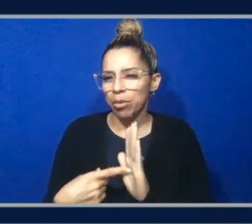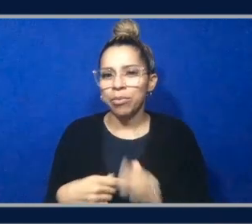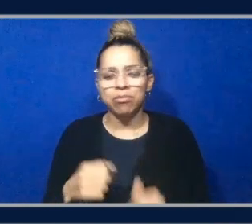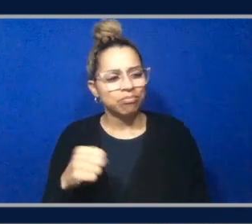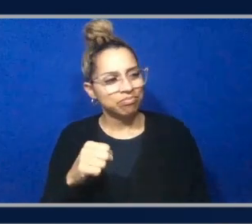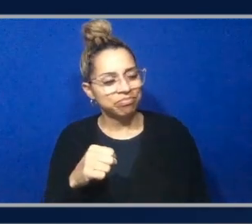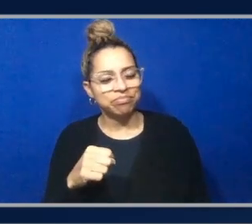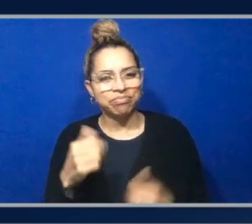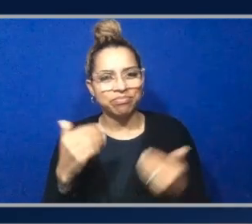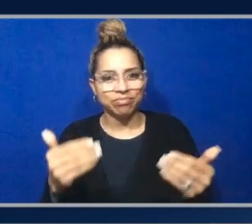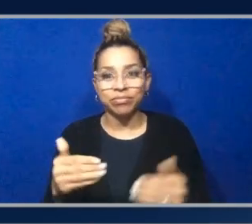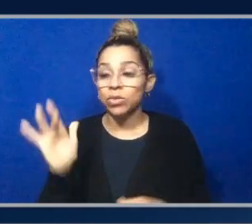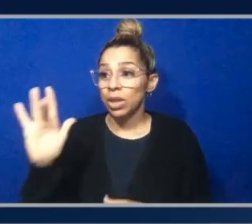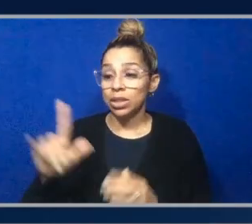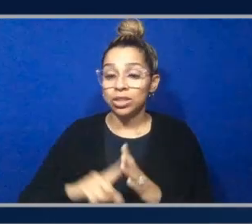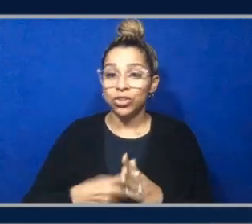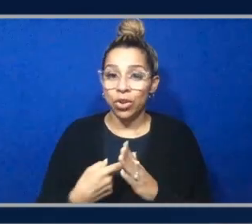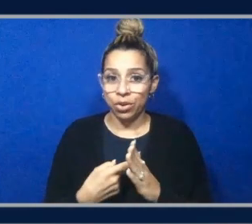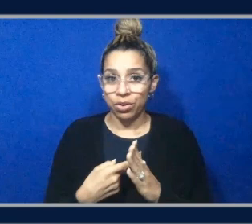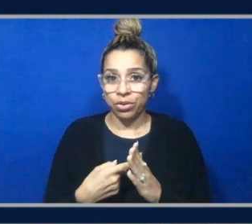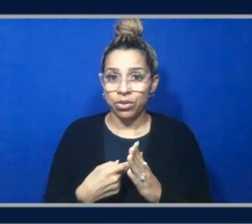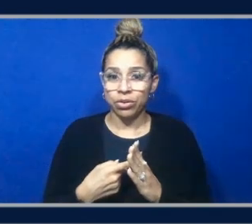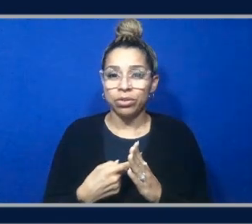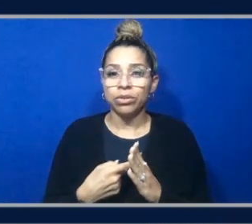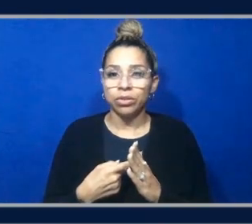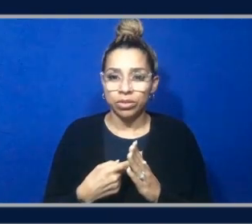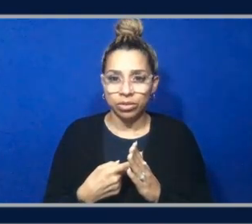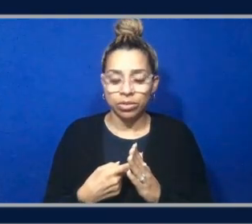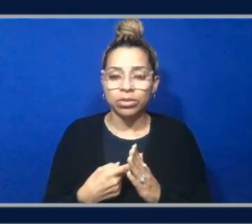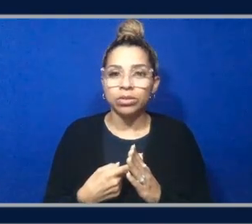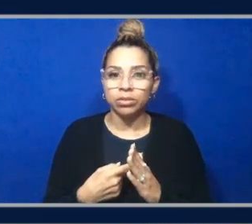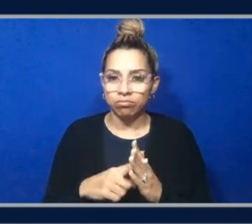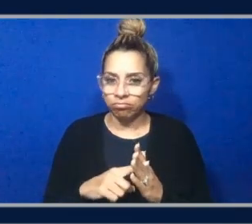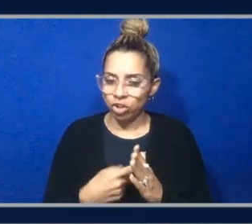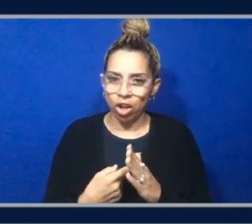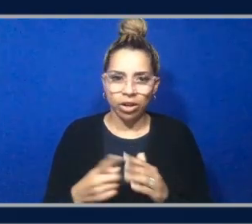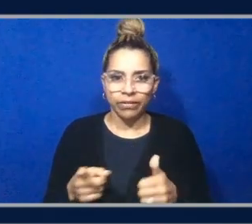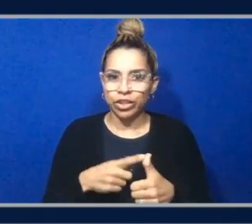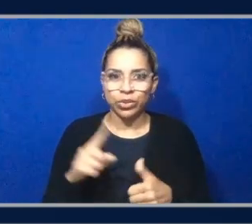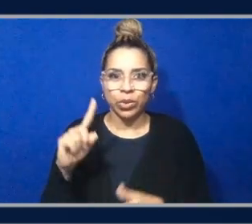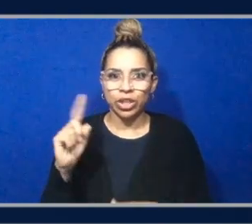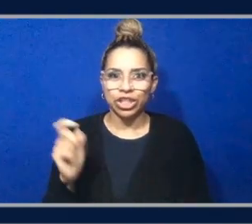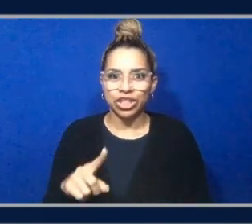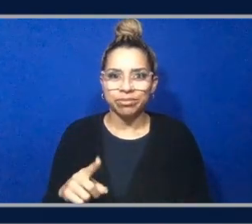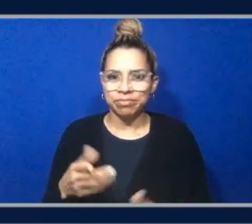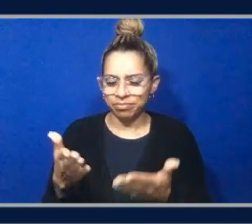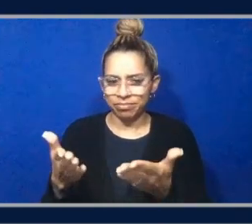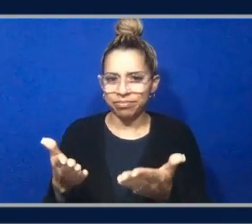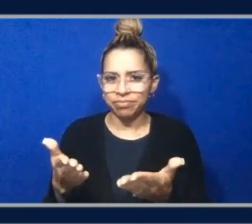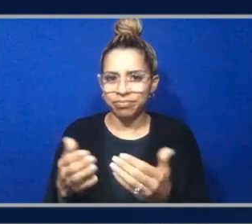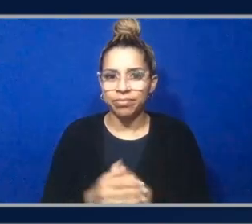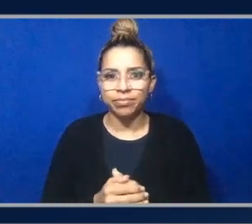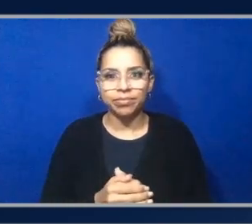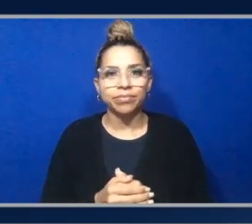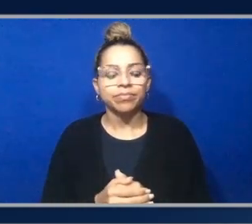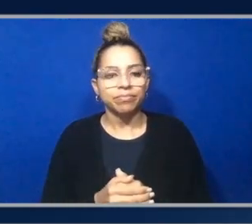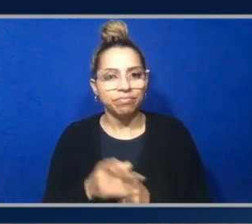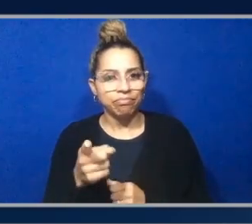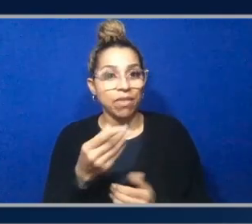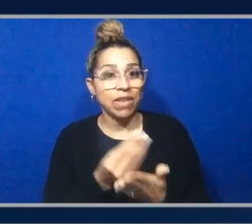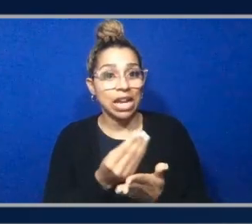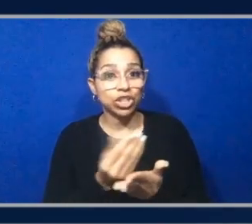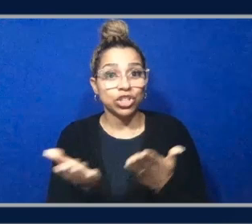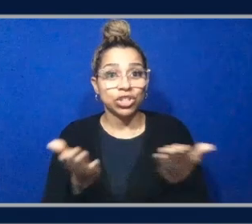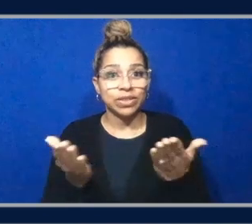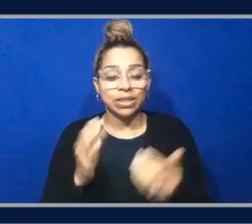And we're going to choose to start with the first question. So what is the first question, Aaron? The first question reads, a financial services